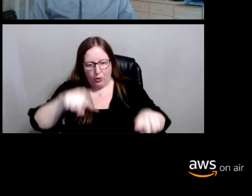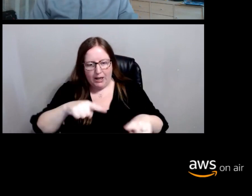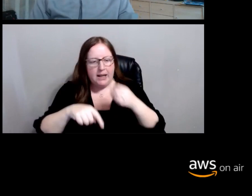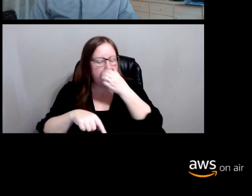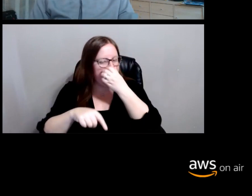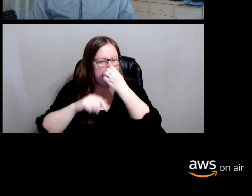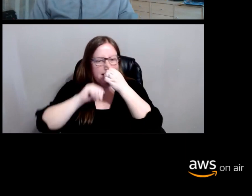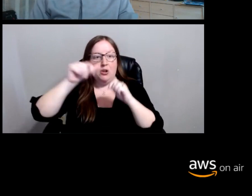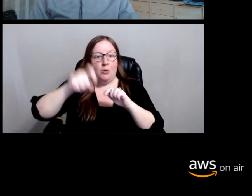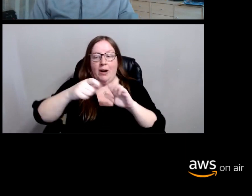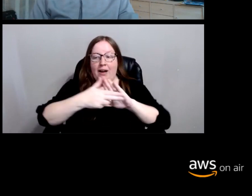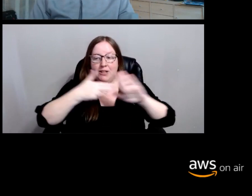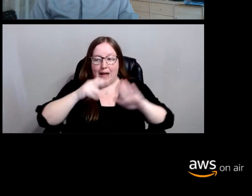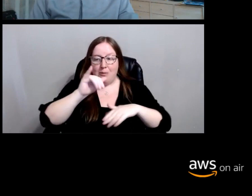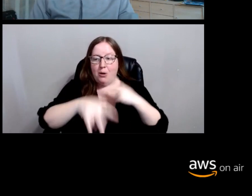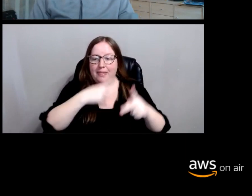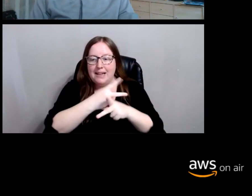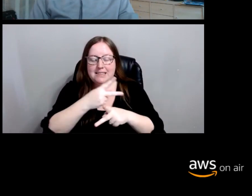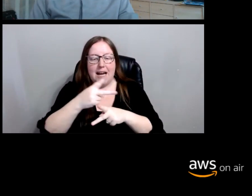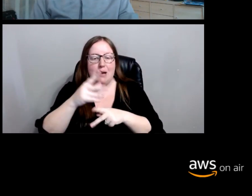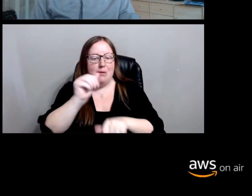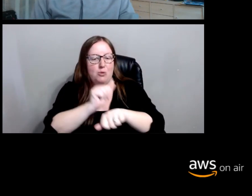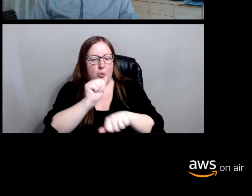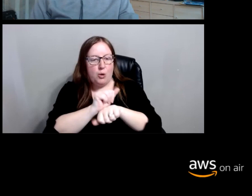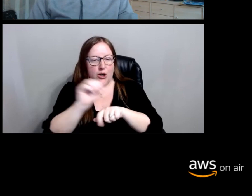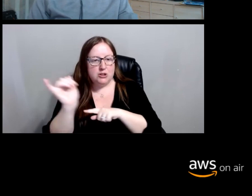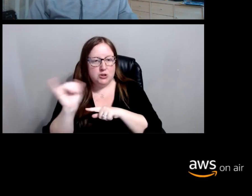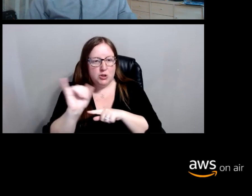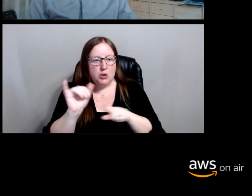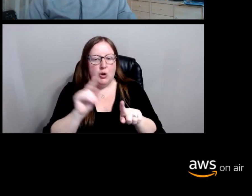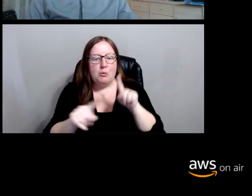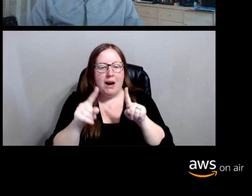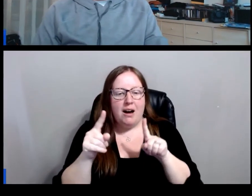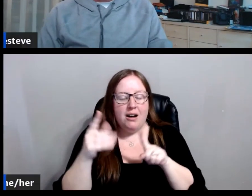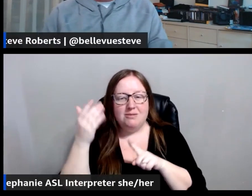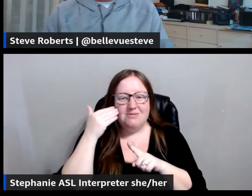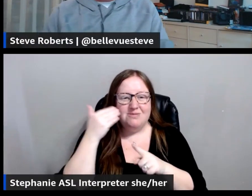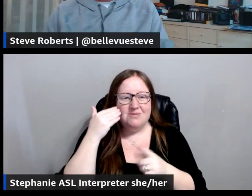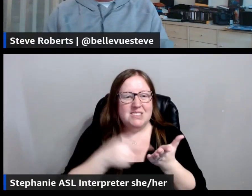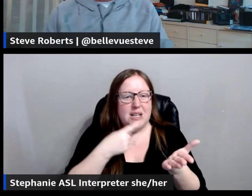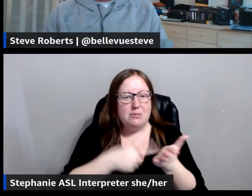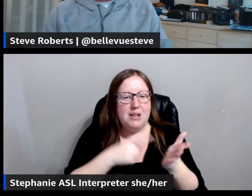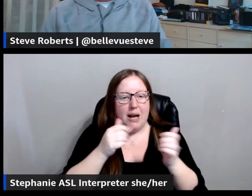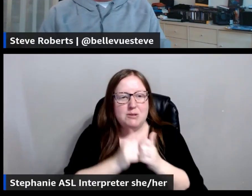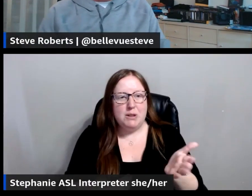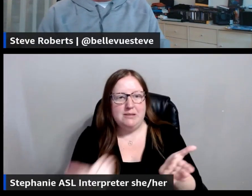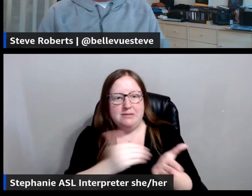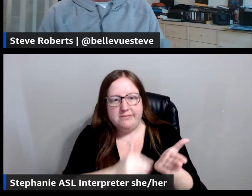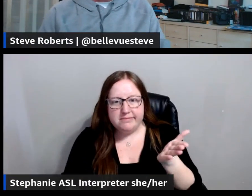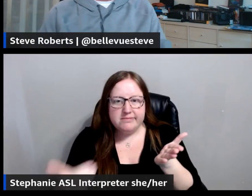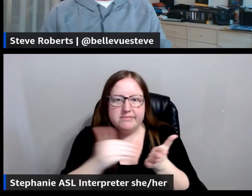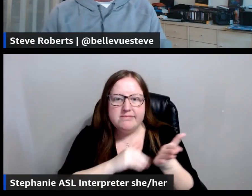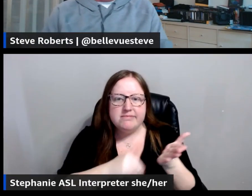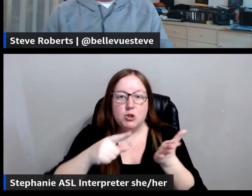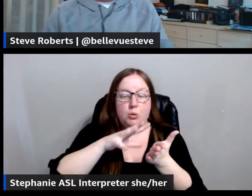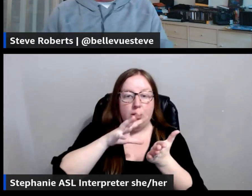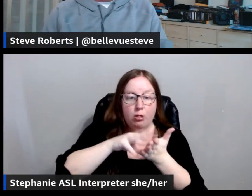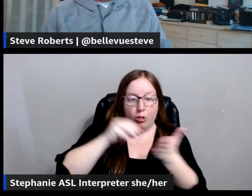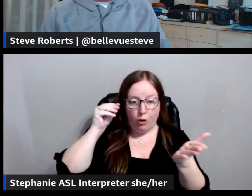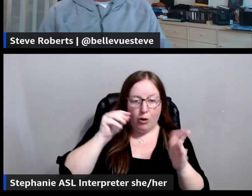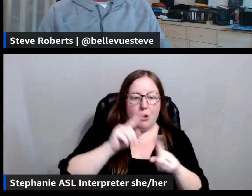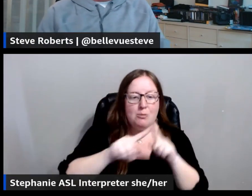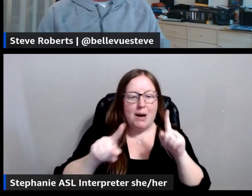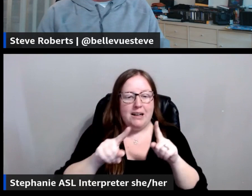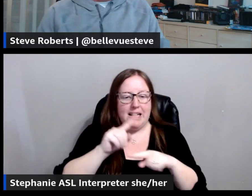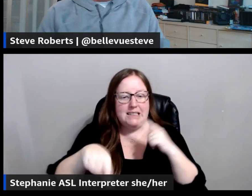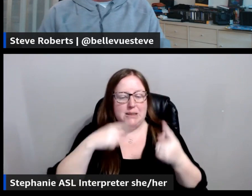you don't have to label those types of work necessarily, but because, you know, sometimes through through repetition, you you learn. And so, but it is about